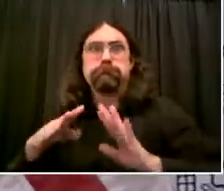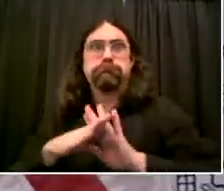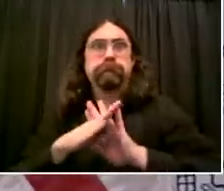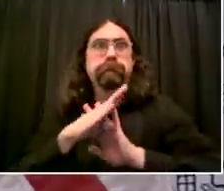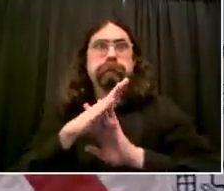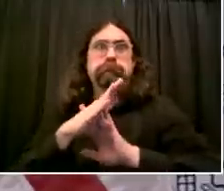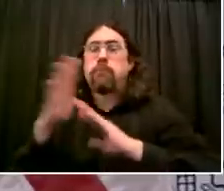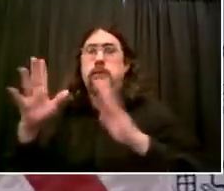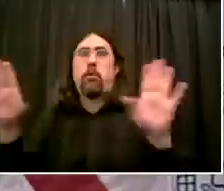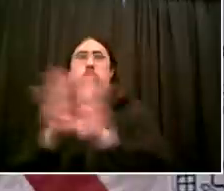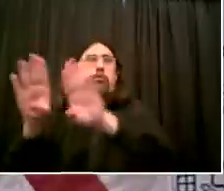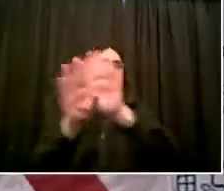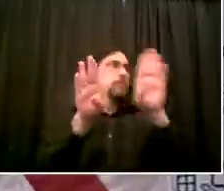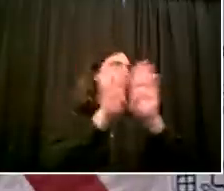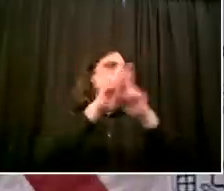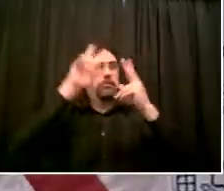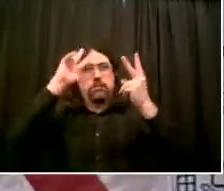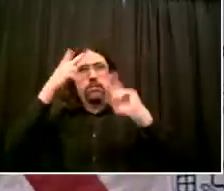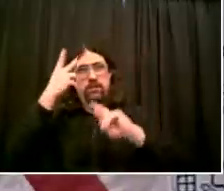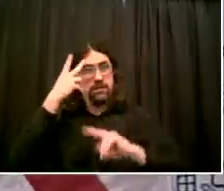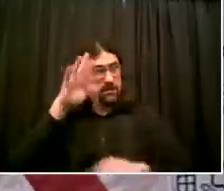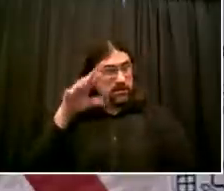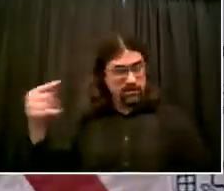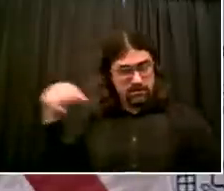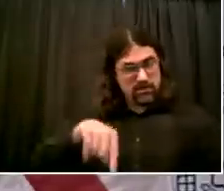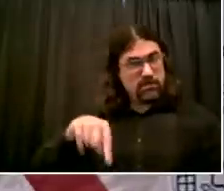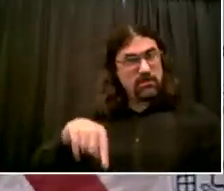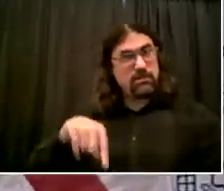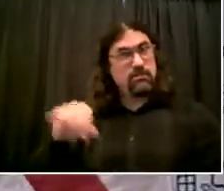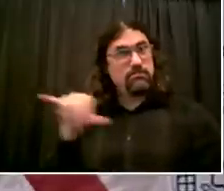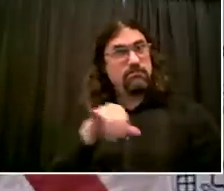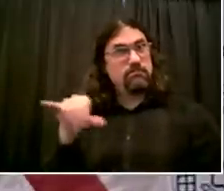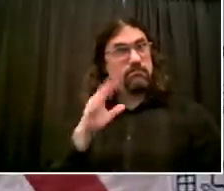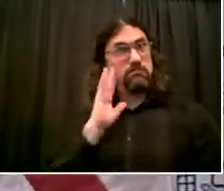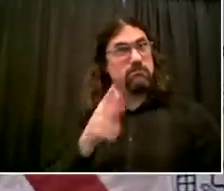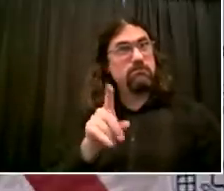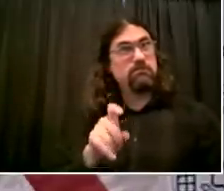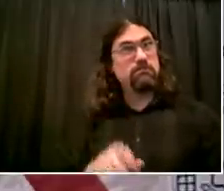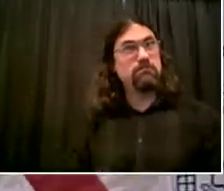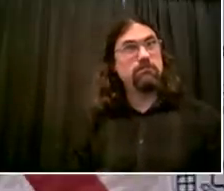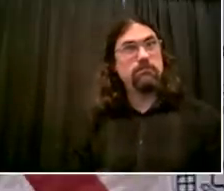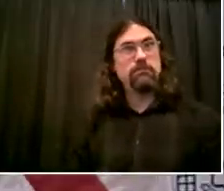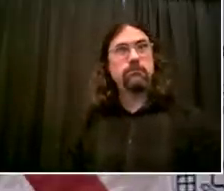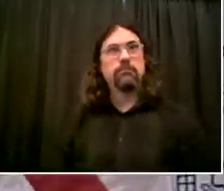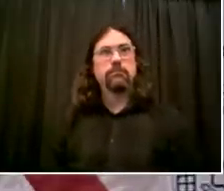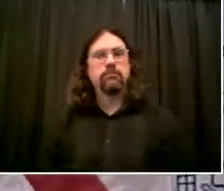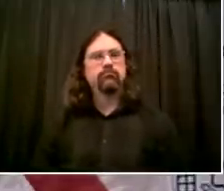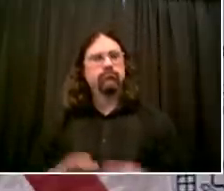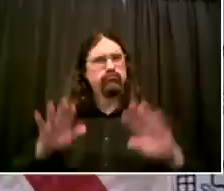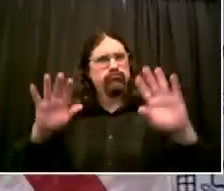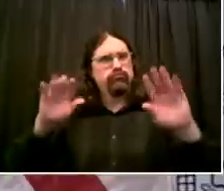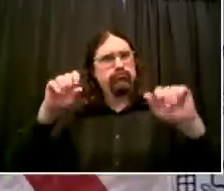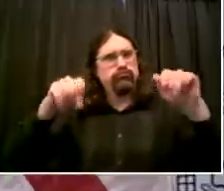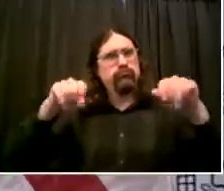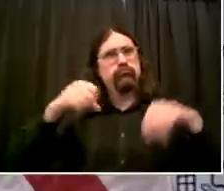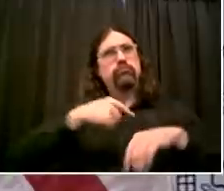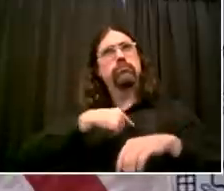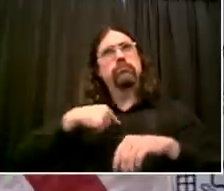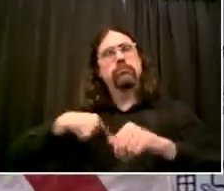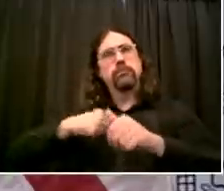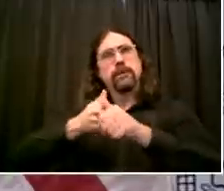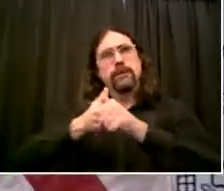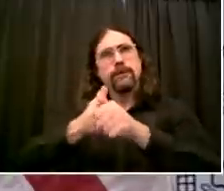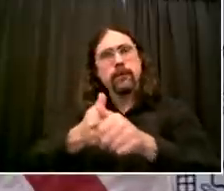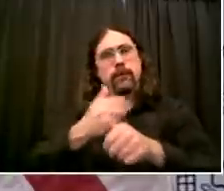We're unified on the fact that the data will lead the decision-making. We're going to watch carefully in the days ahead.